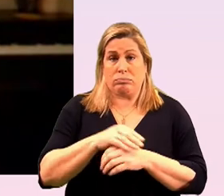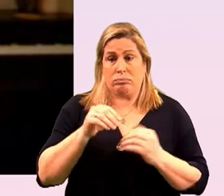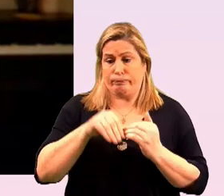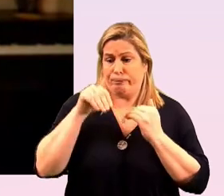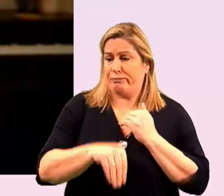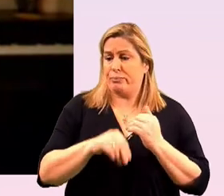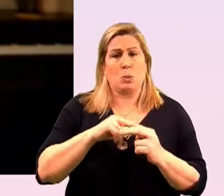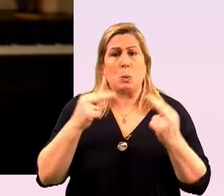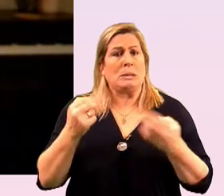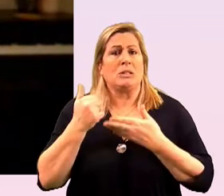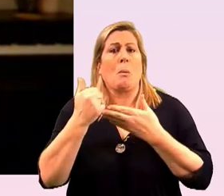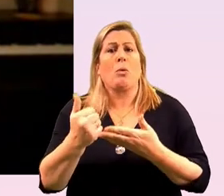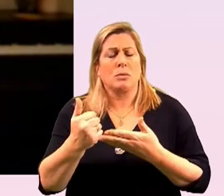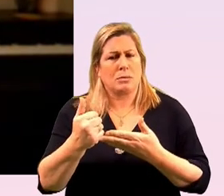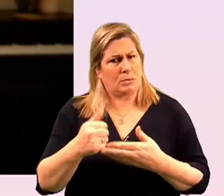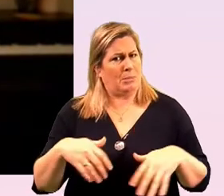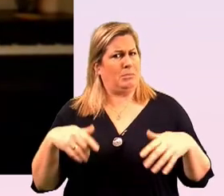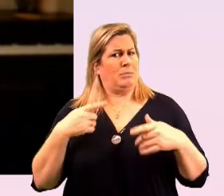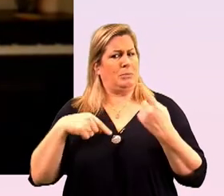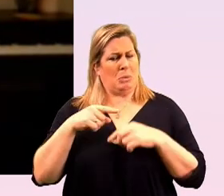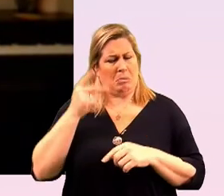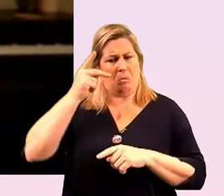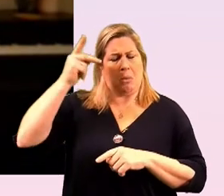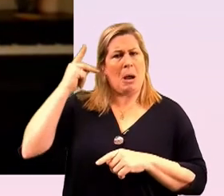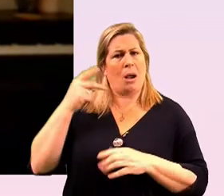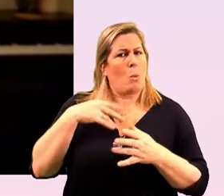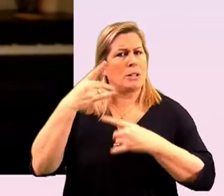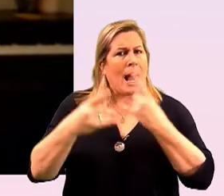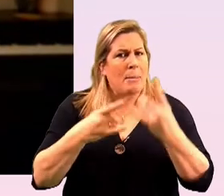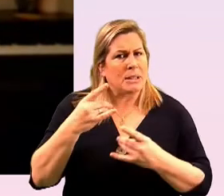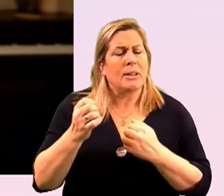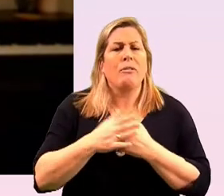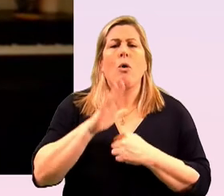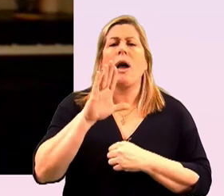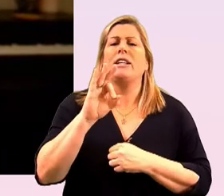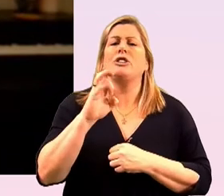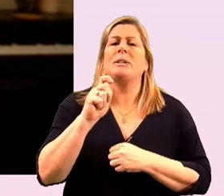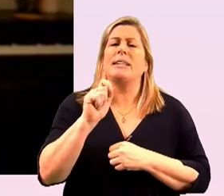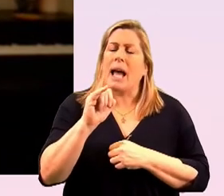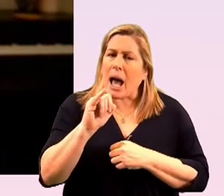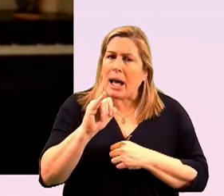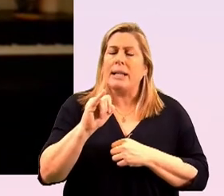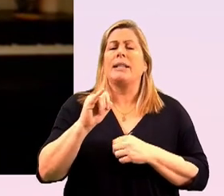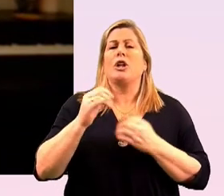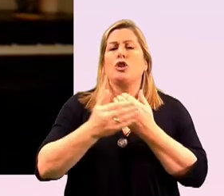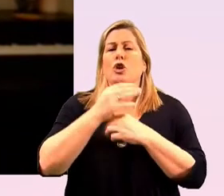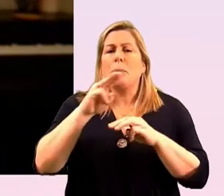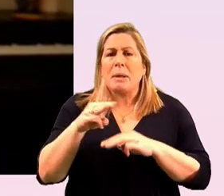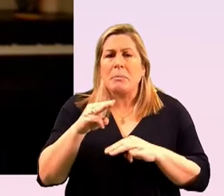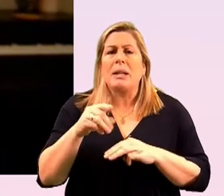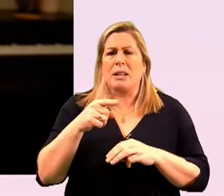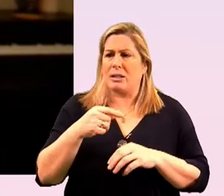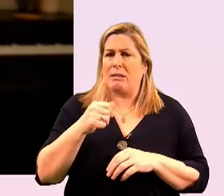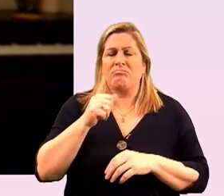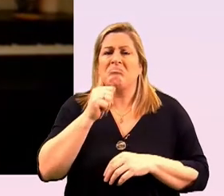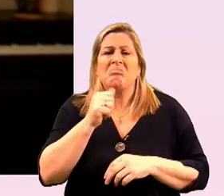um and it's fascinating that when we look back at what happened for lgbti young people in lockdown number one it was the absence of going to